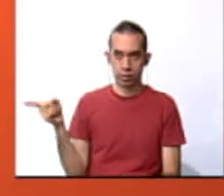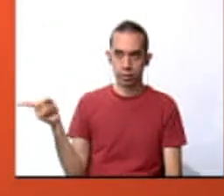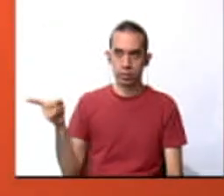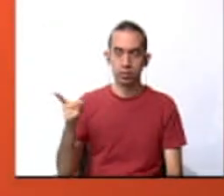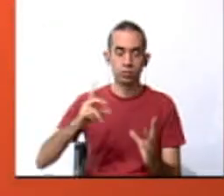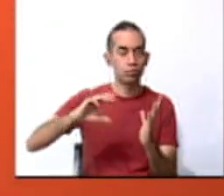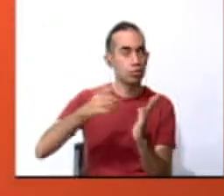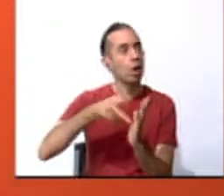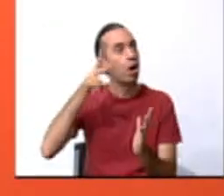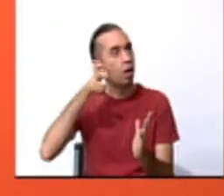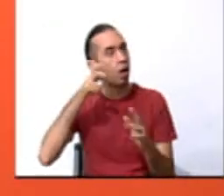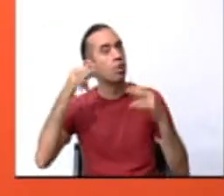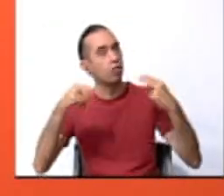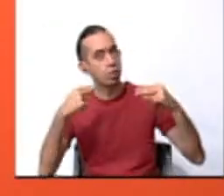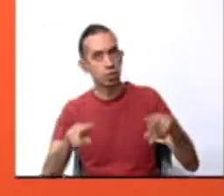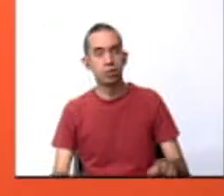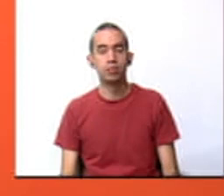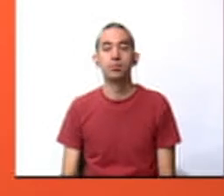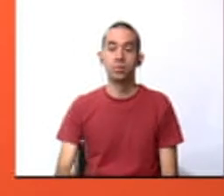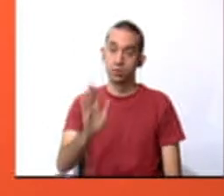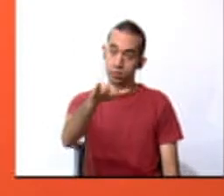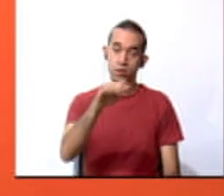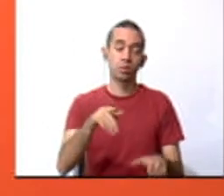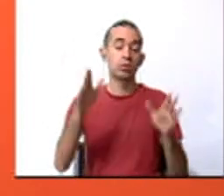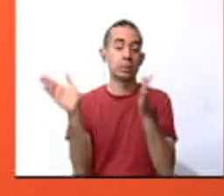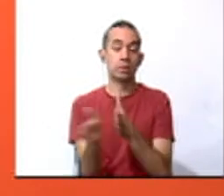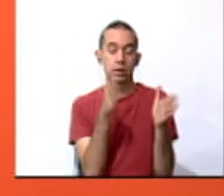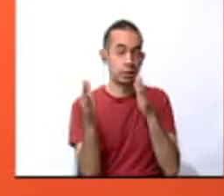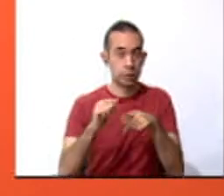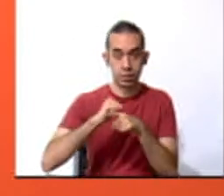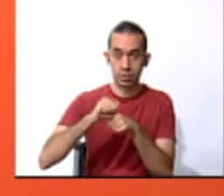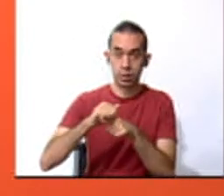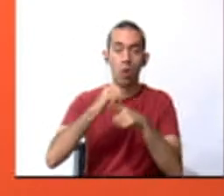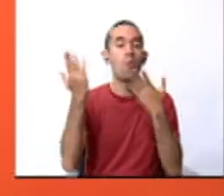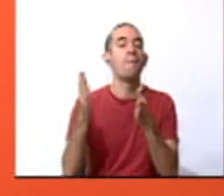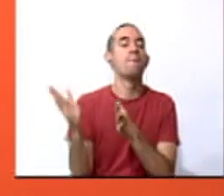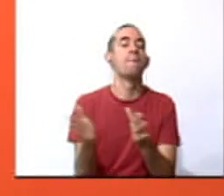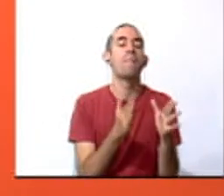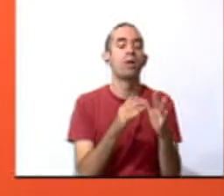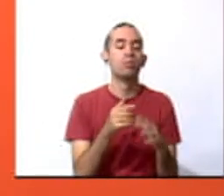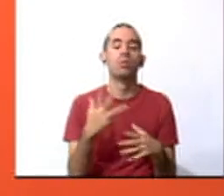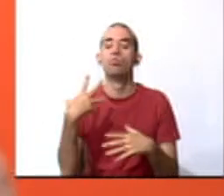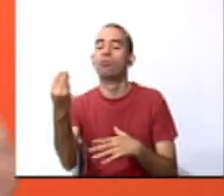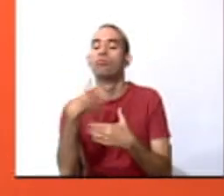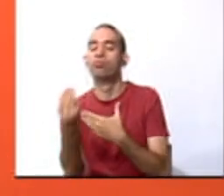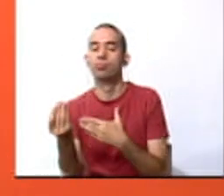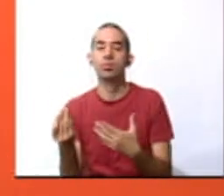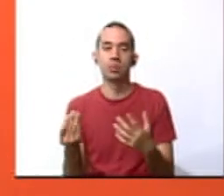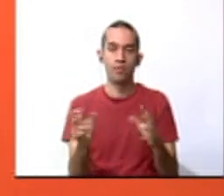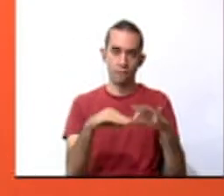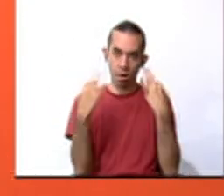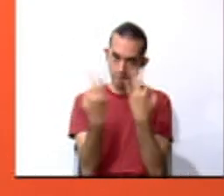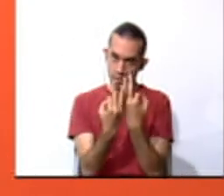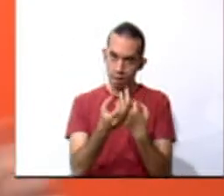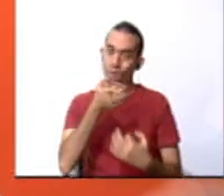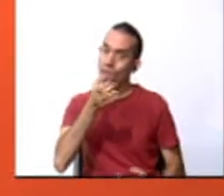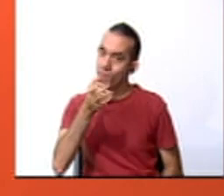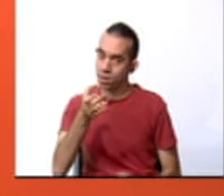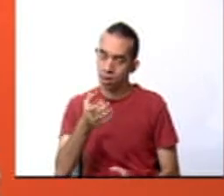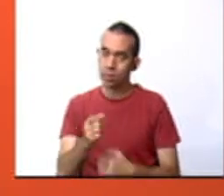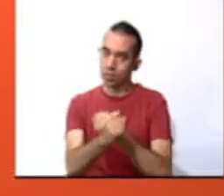the news. Prepare and practice an evacuation plan with your family and read these safety tips.